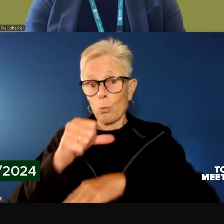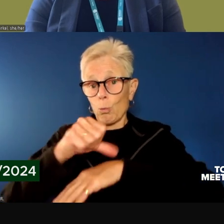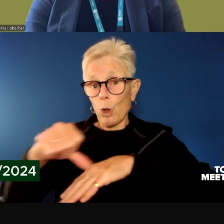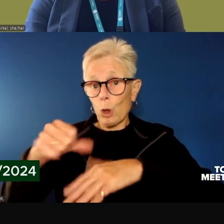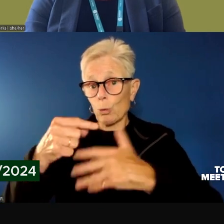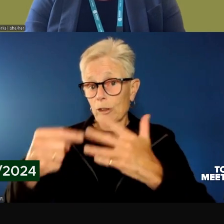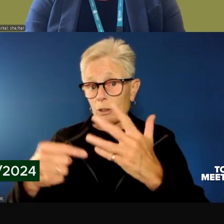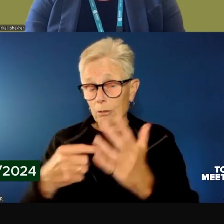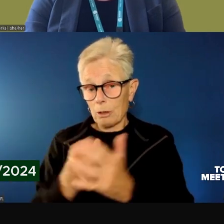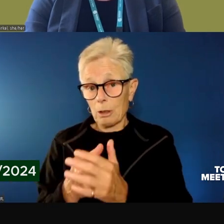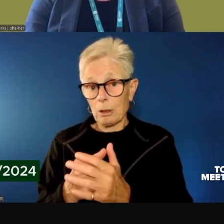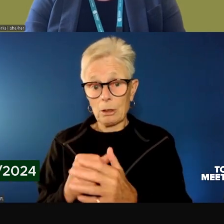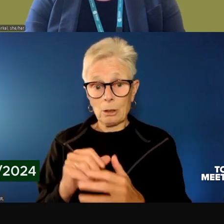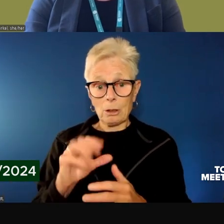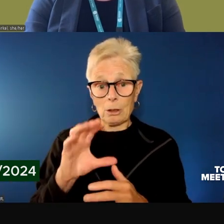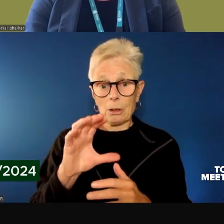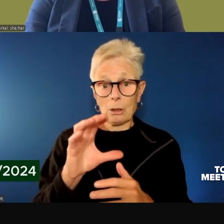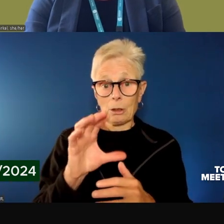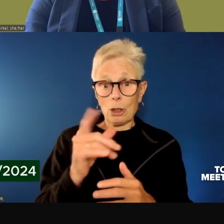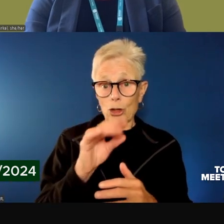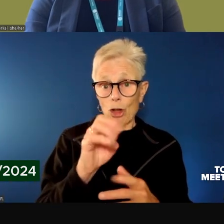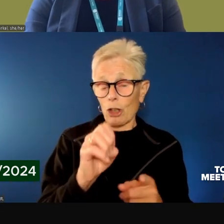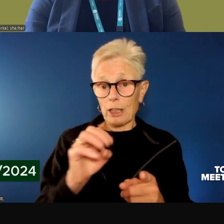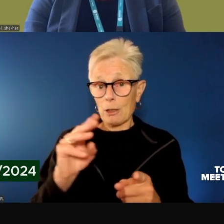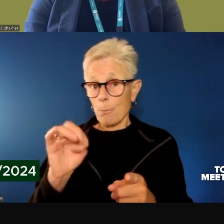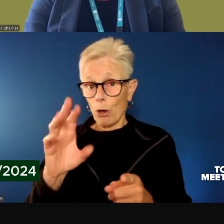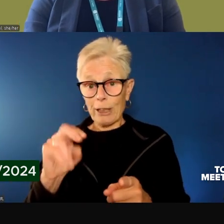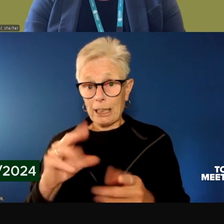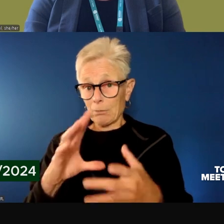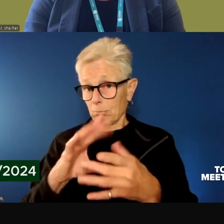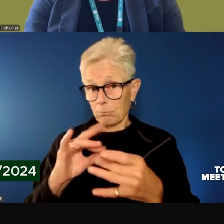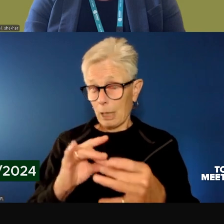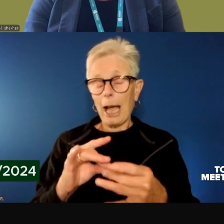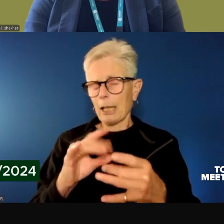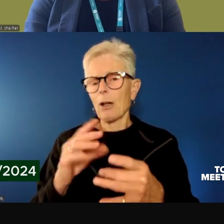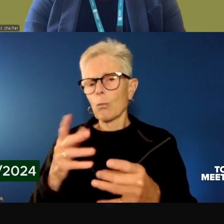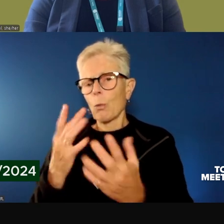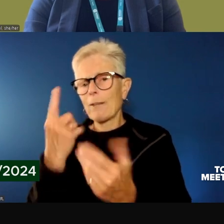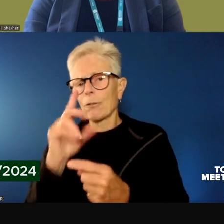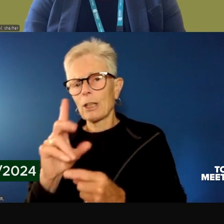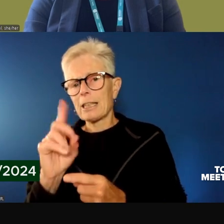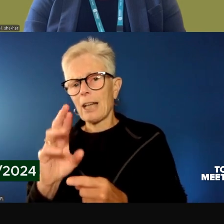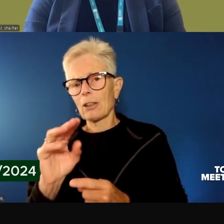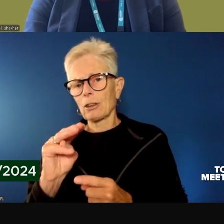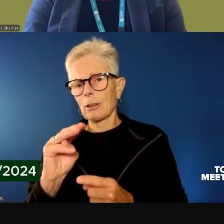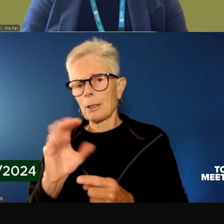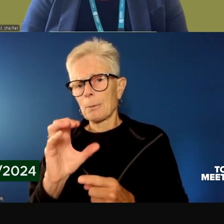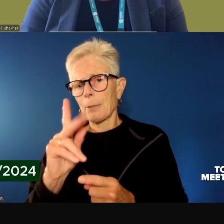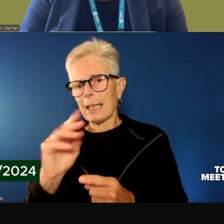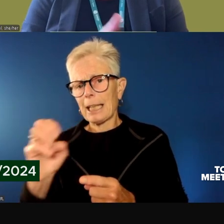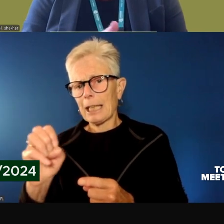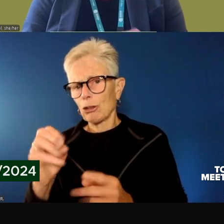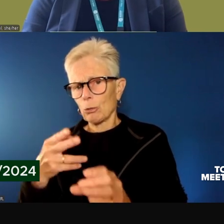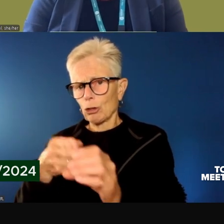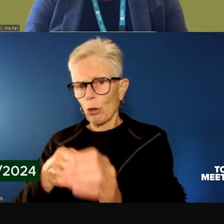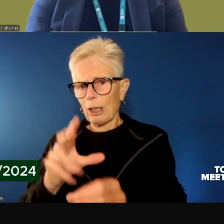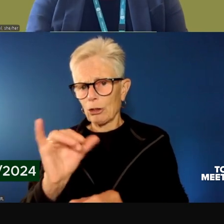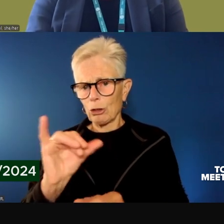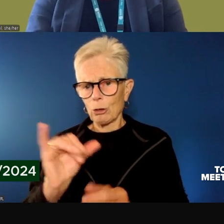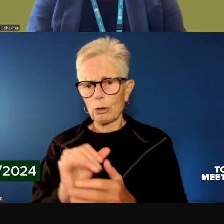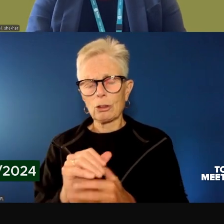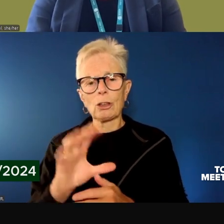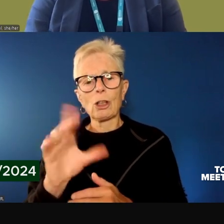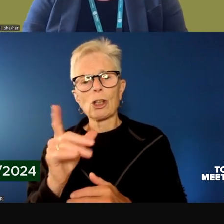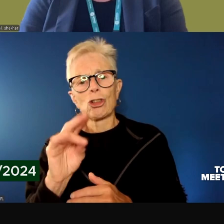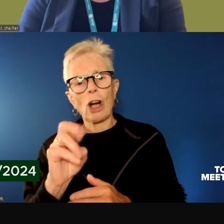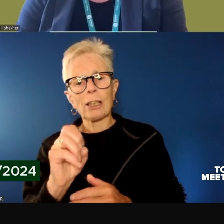if either one of you want to speak to it while Dr. McKee is coming on, I think we can answer this one together. Sure. Maureen, you want to go